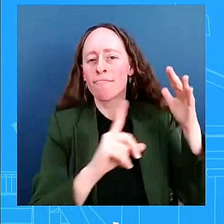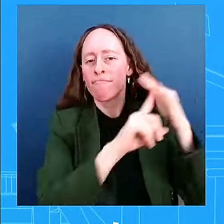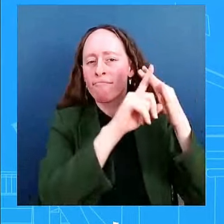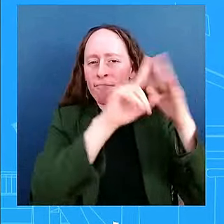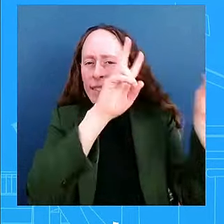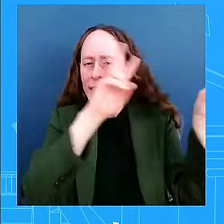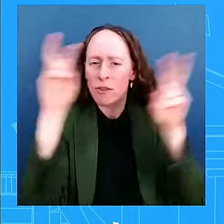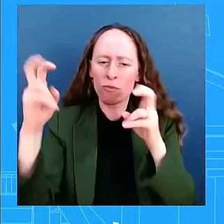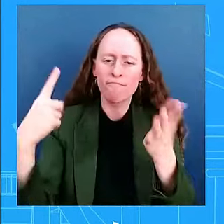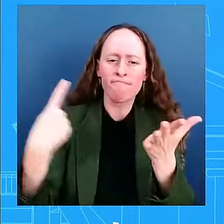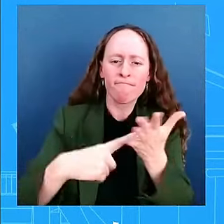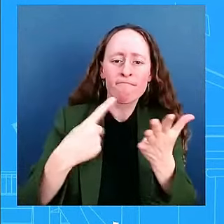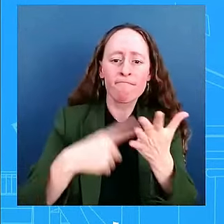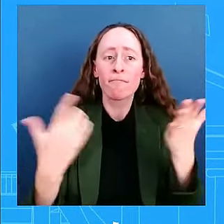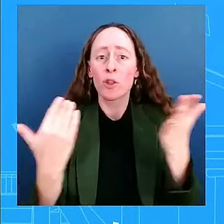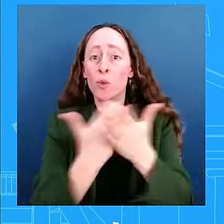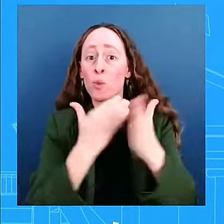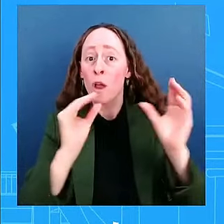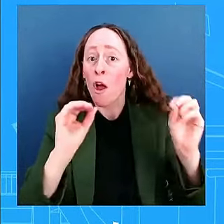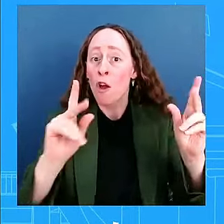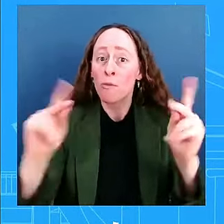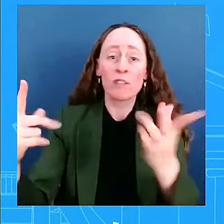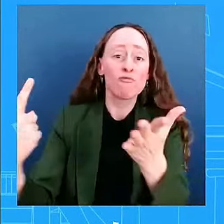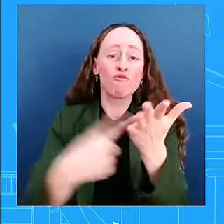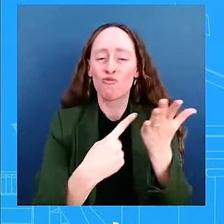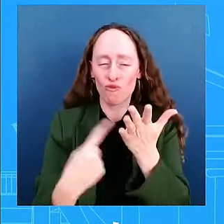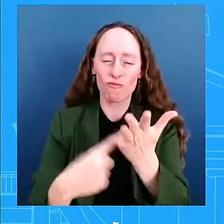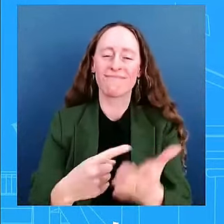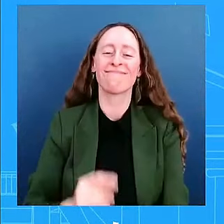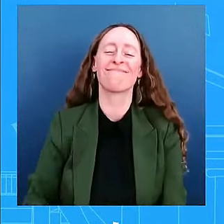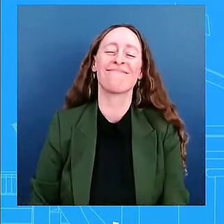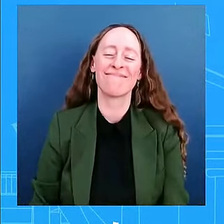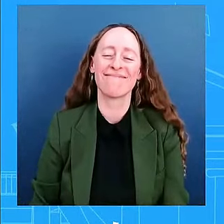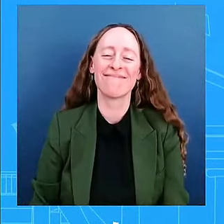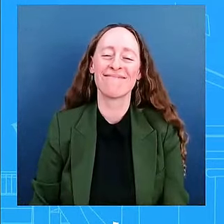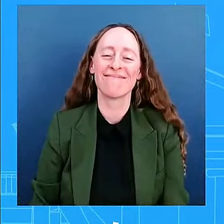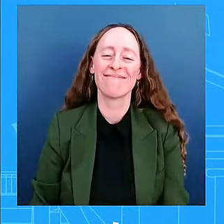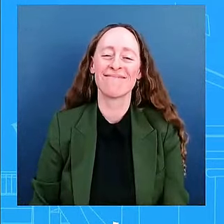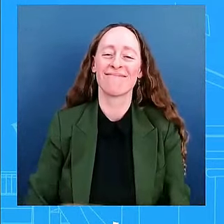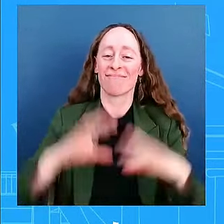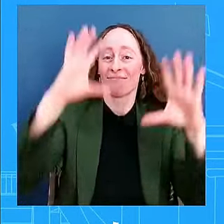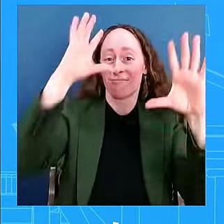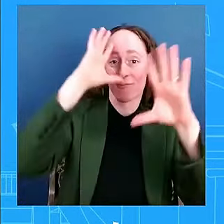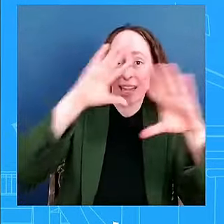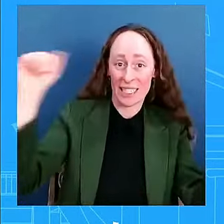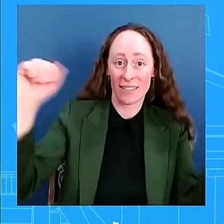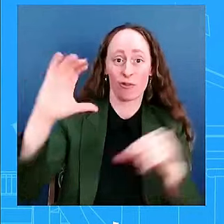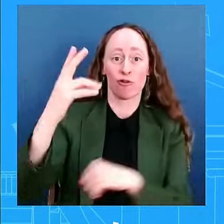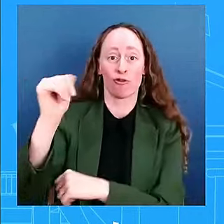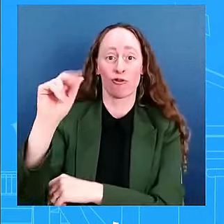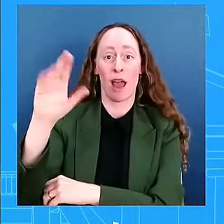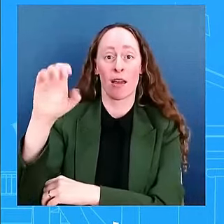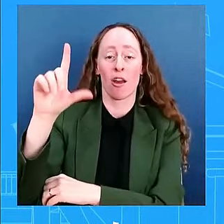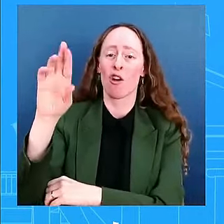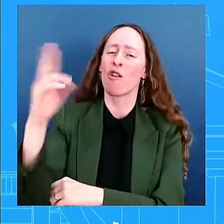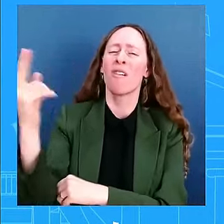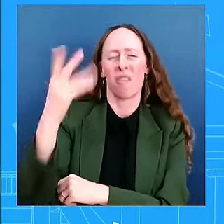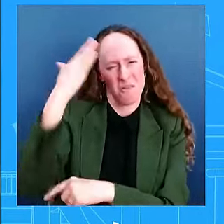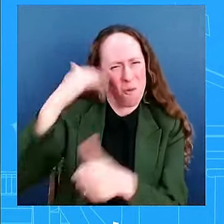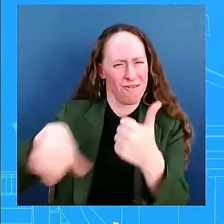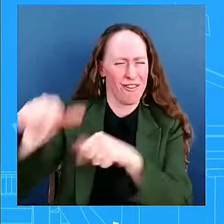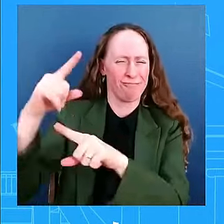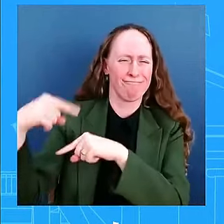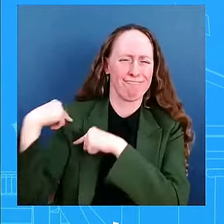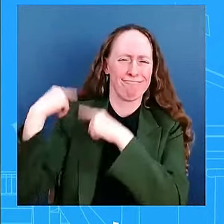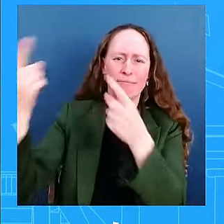and Chancellor Schultz have built has been critical to helping us make progress on behalf